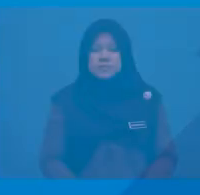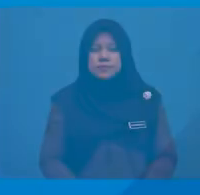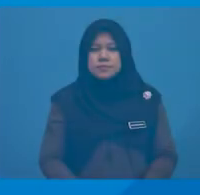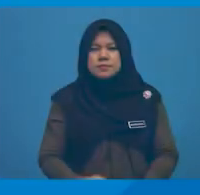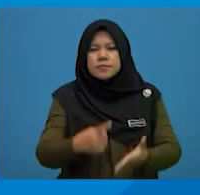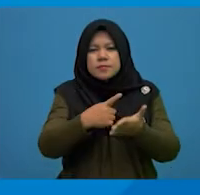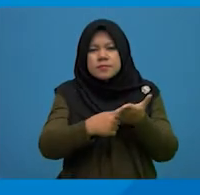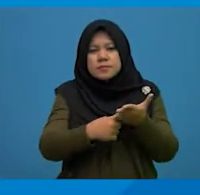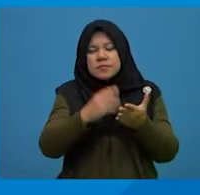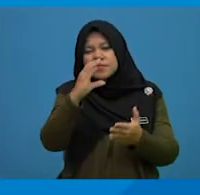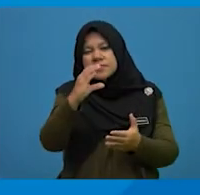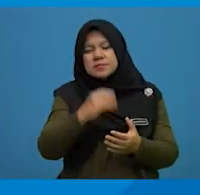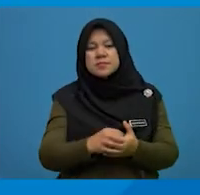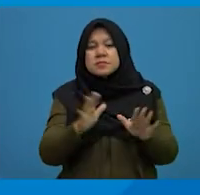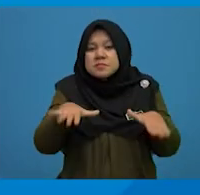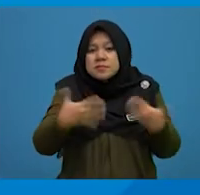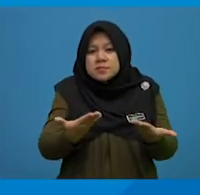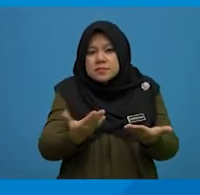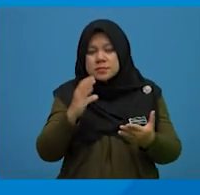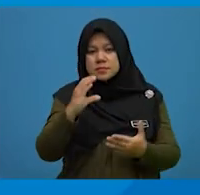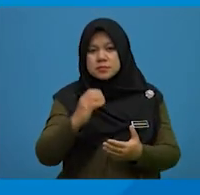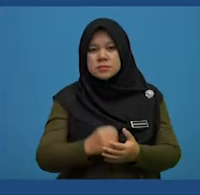What about option C?